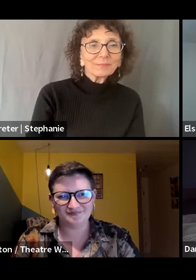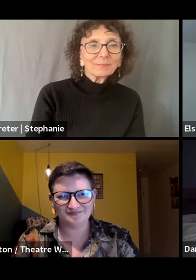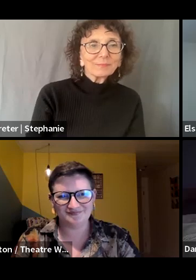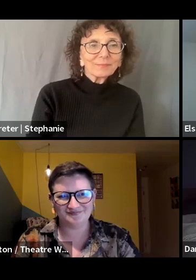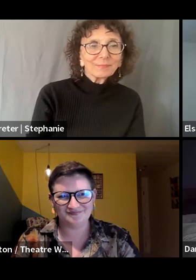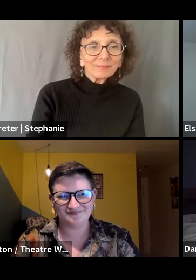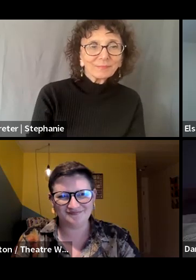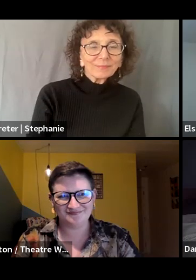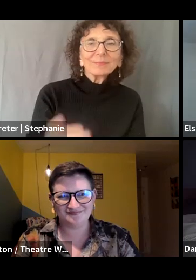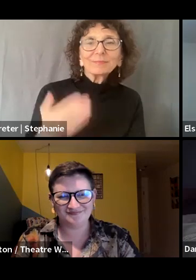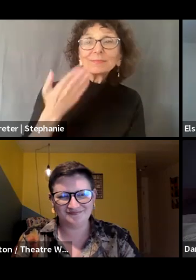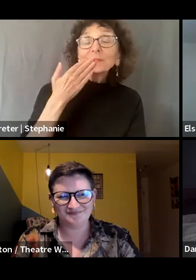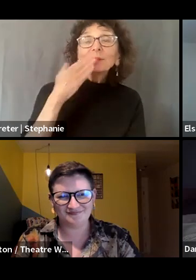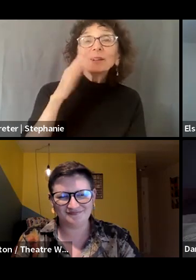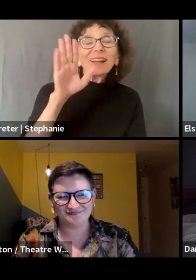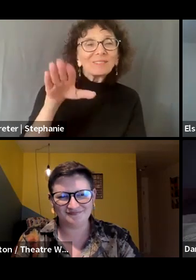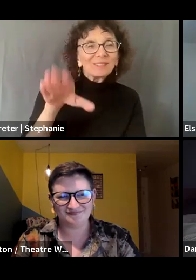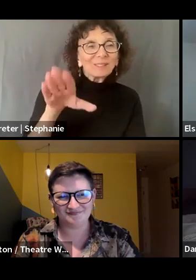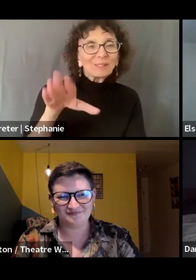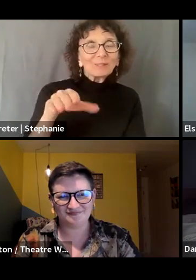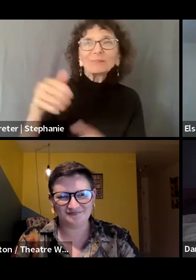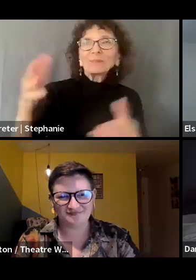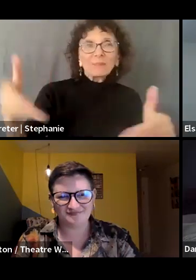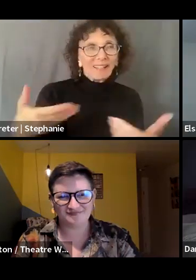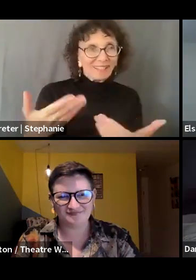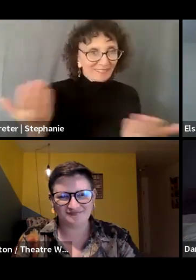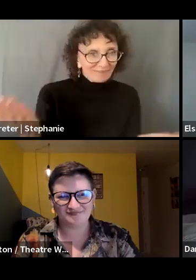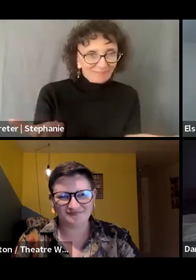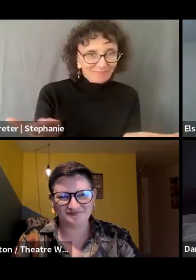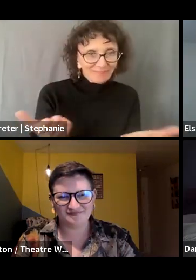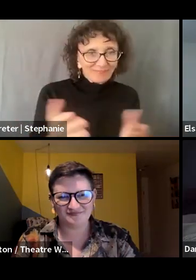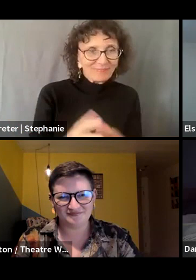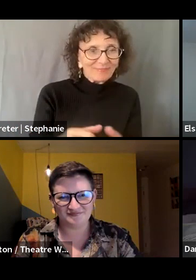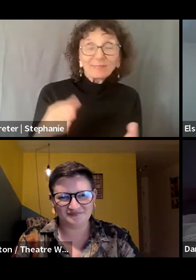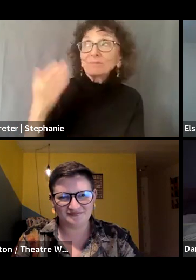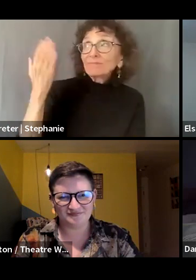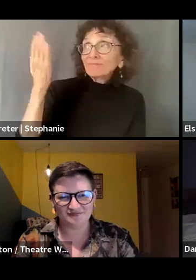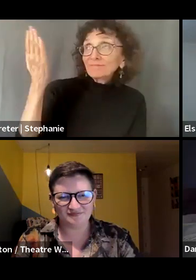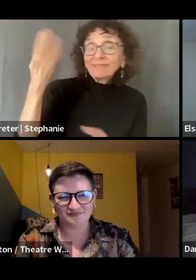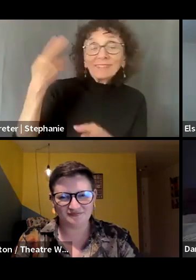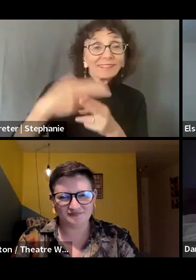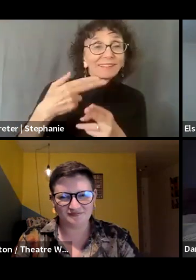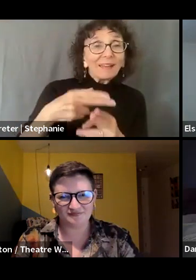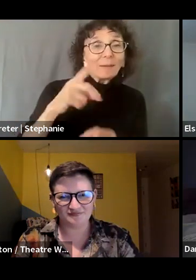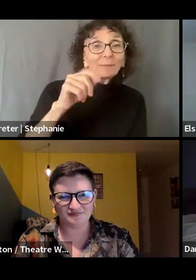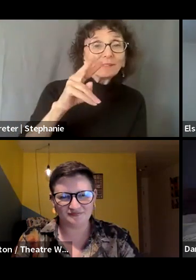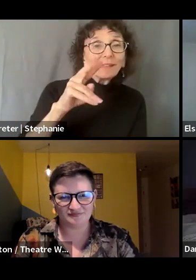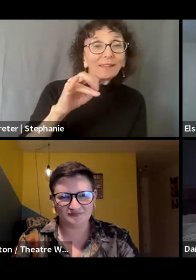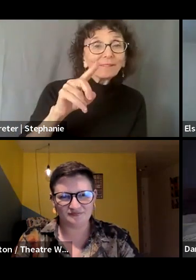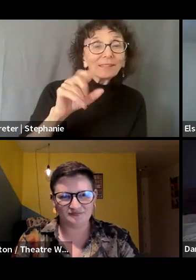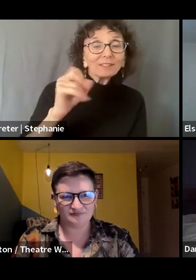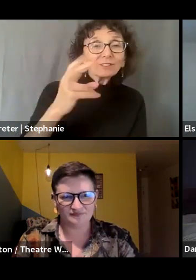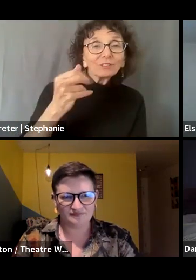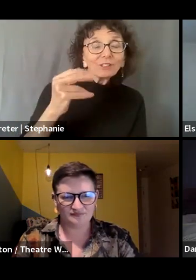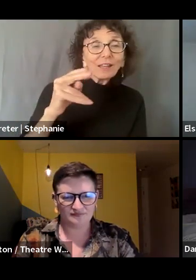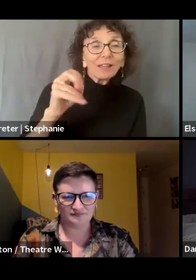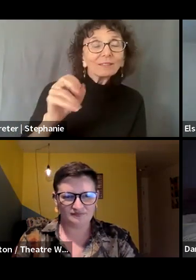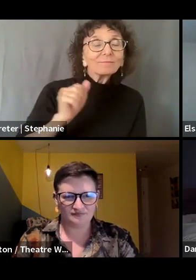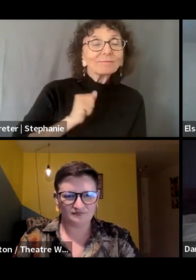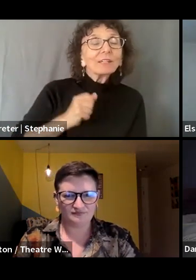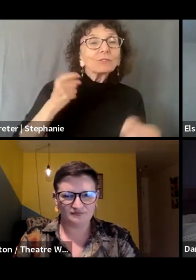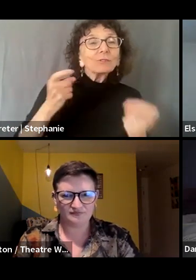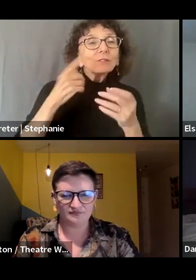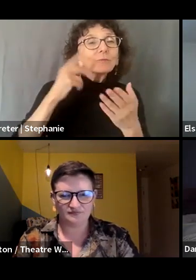Good afternoon, everyone. Welcome. My name is David Shane. I am the Director of Program Services